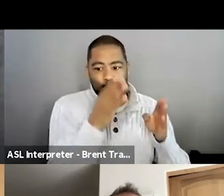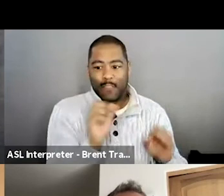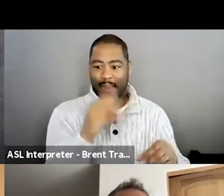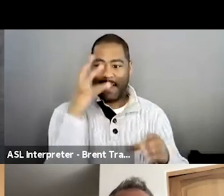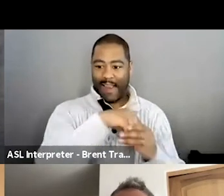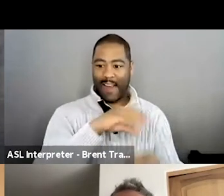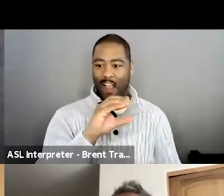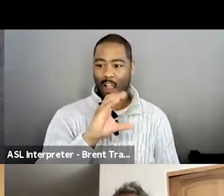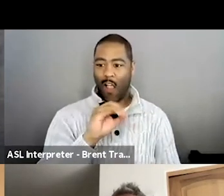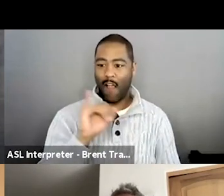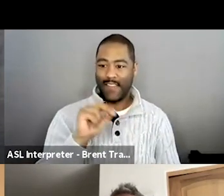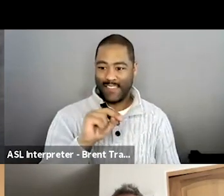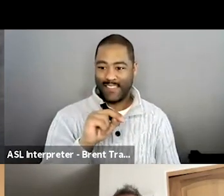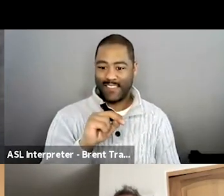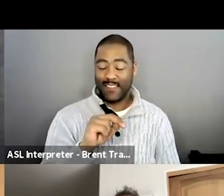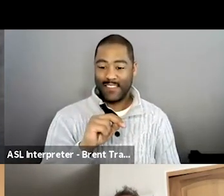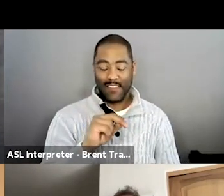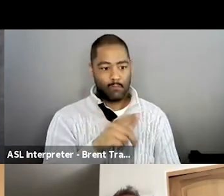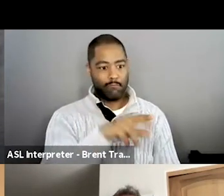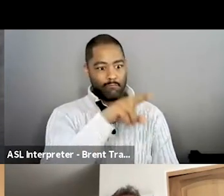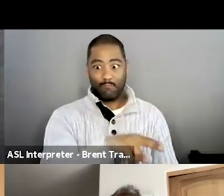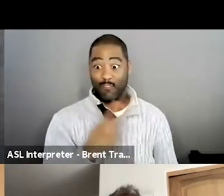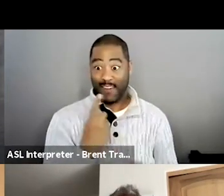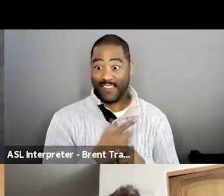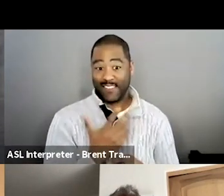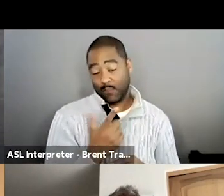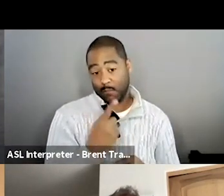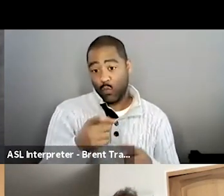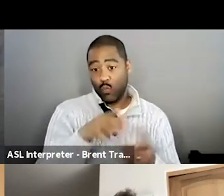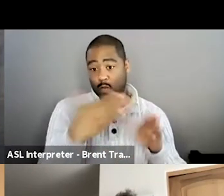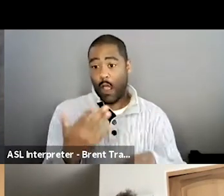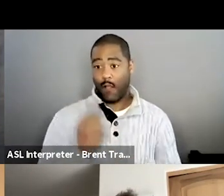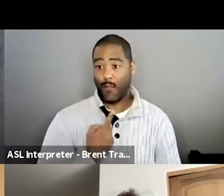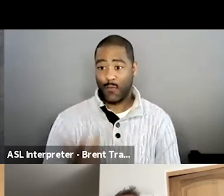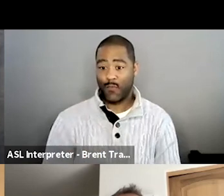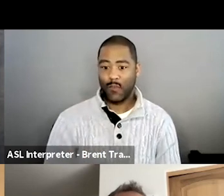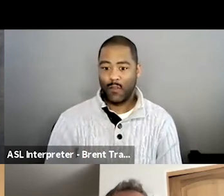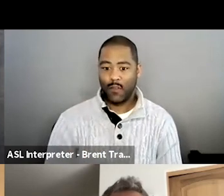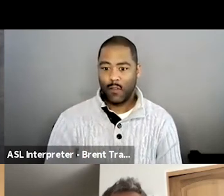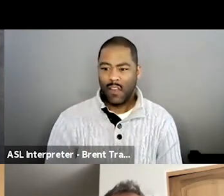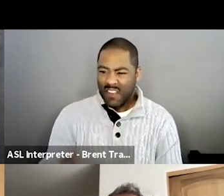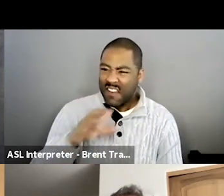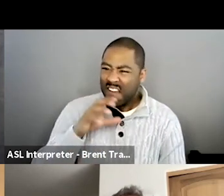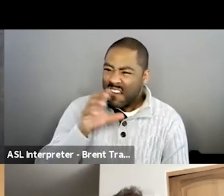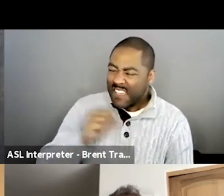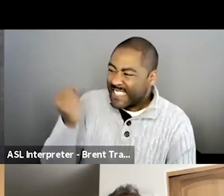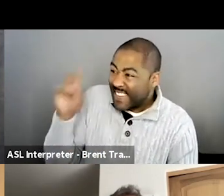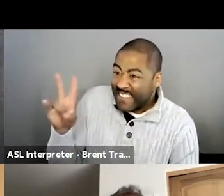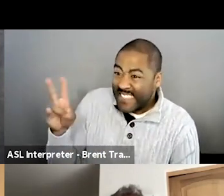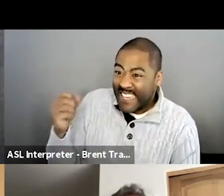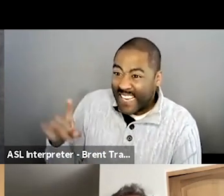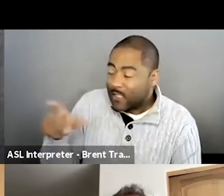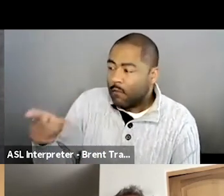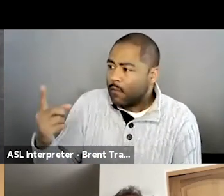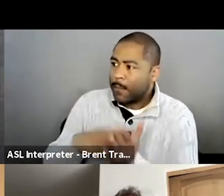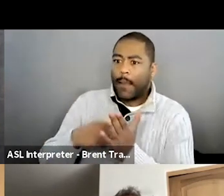so there are things that Christina said that were like this wise soul where you're just, what do you say to that? You're just like, okay.